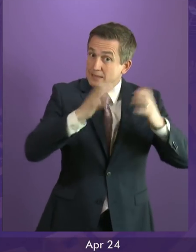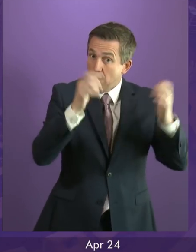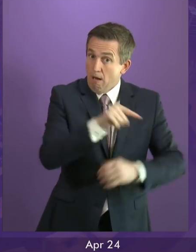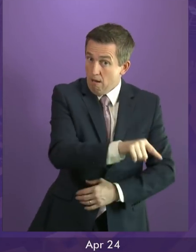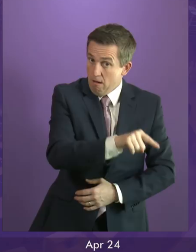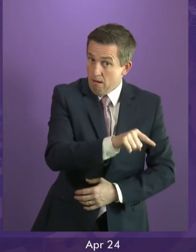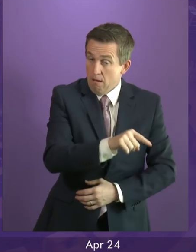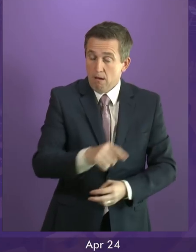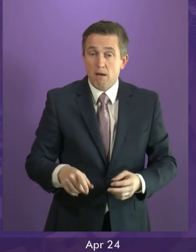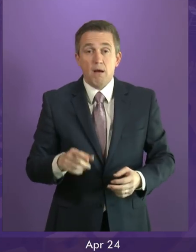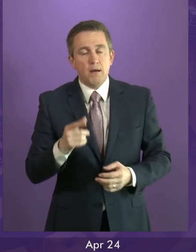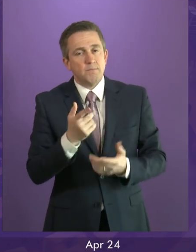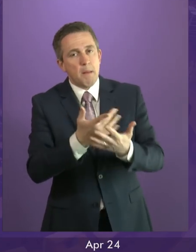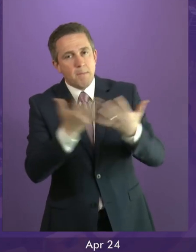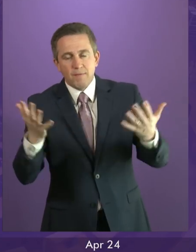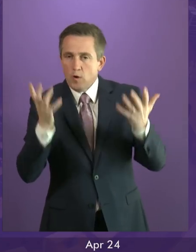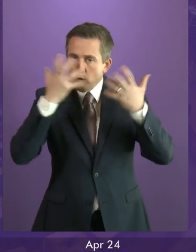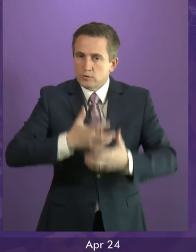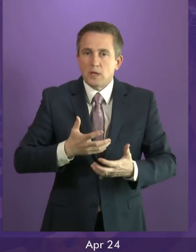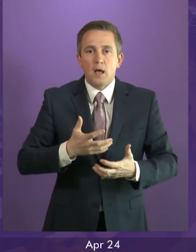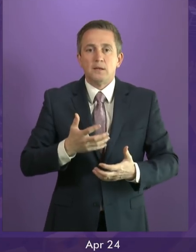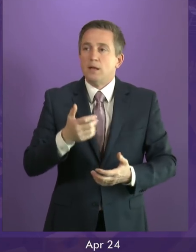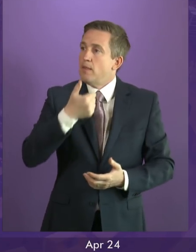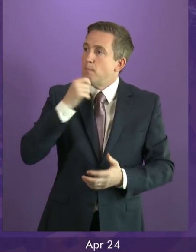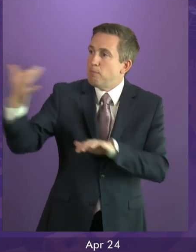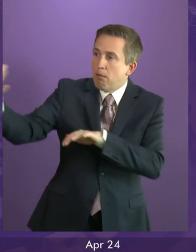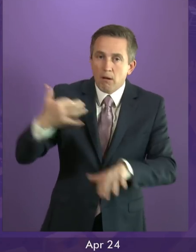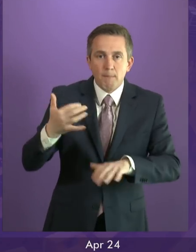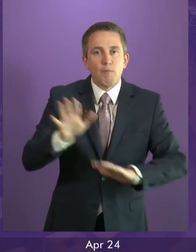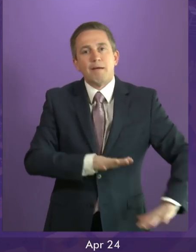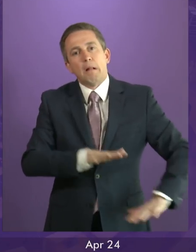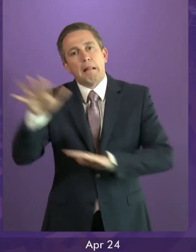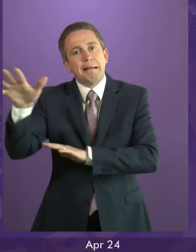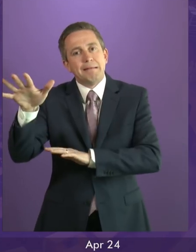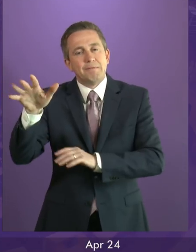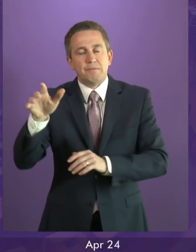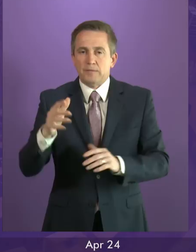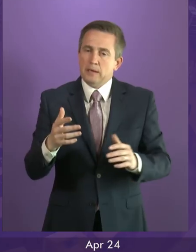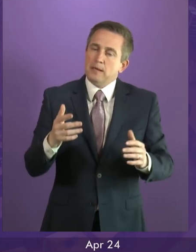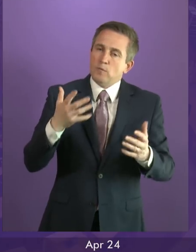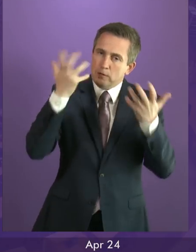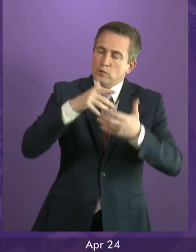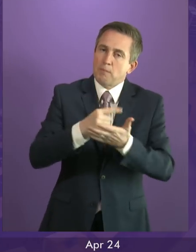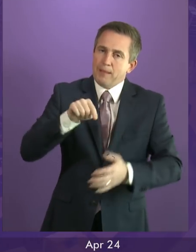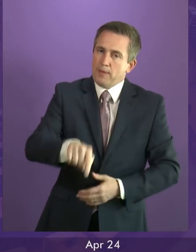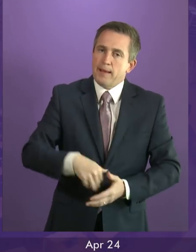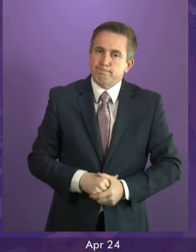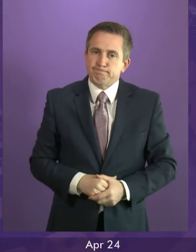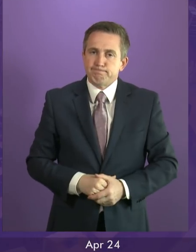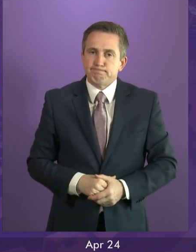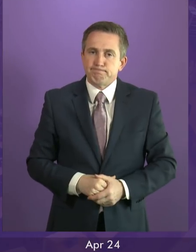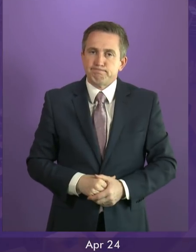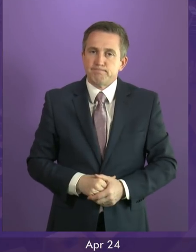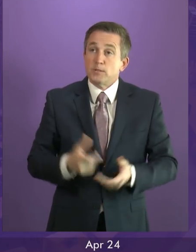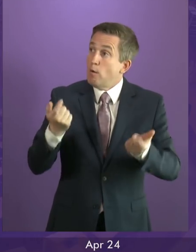our deep concerns on migration and recognise that we do not currently have the tools to solve this problem. So perhaps,